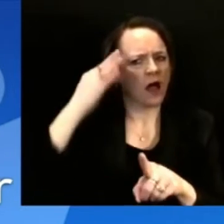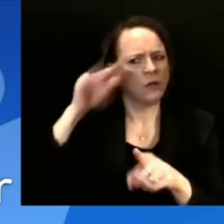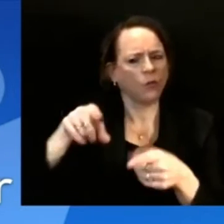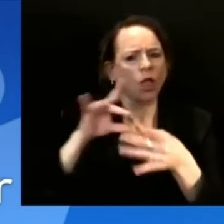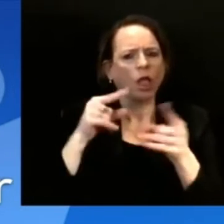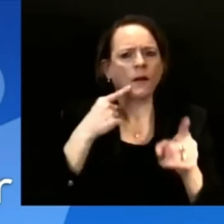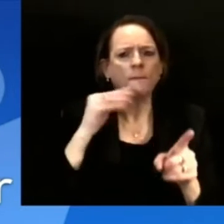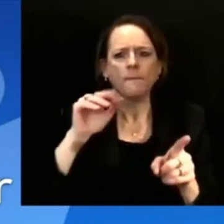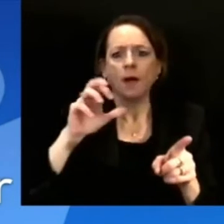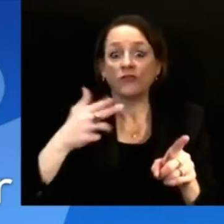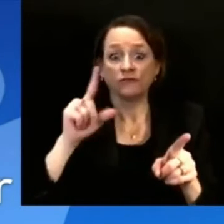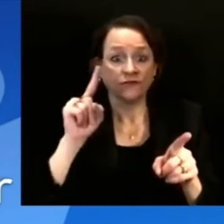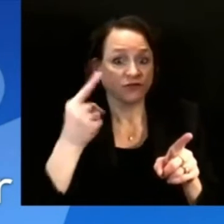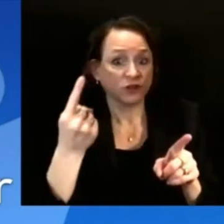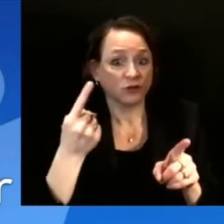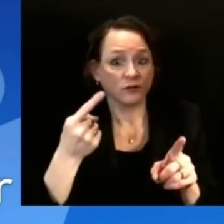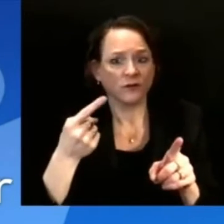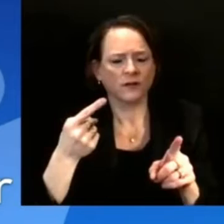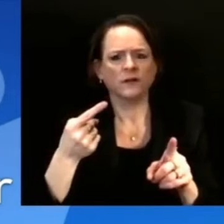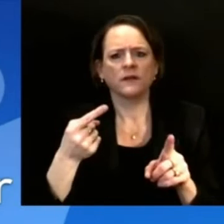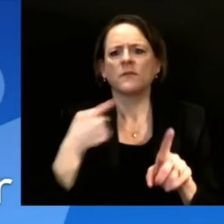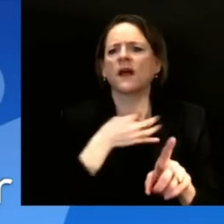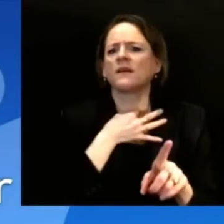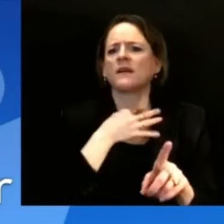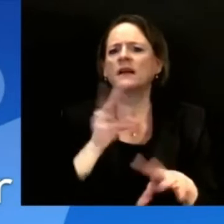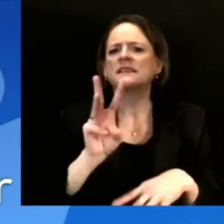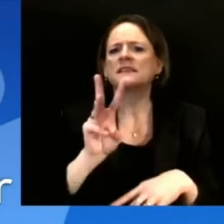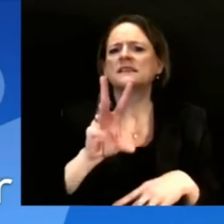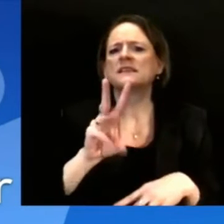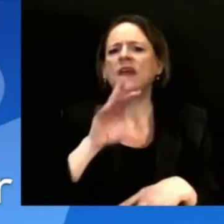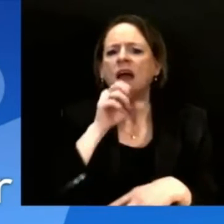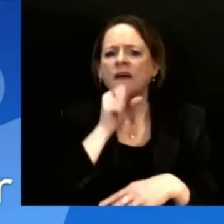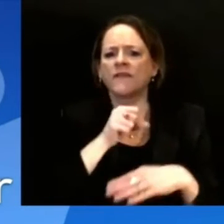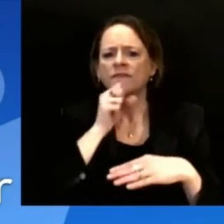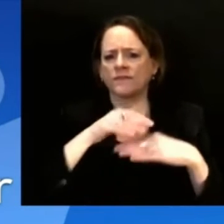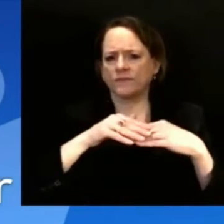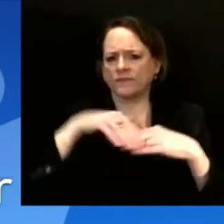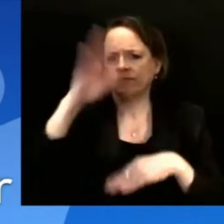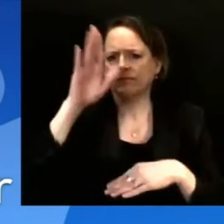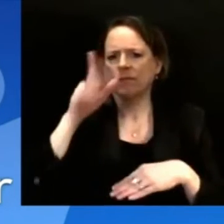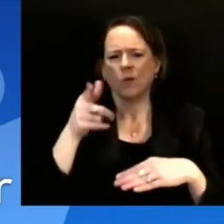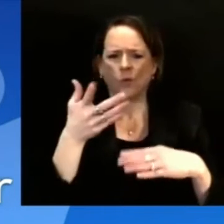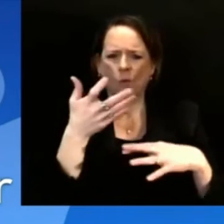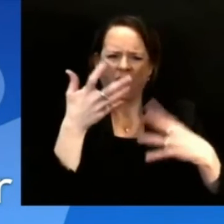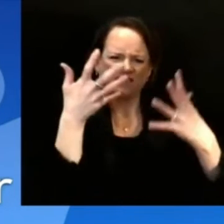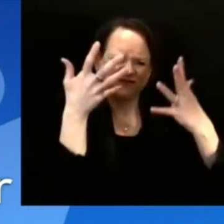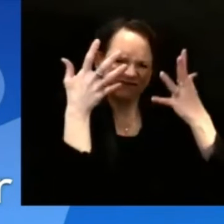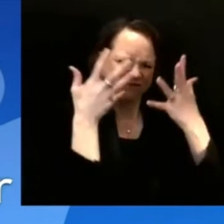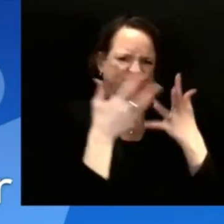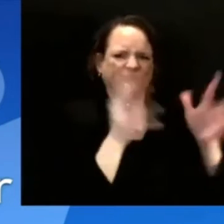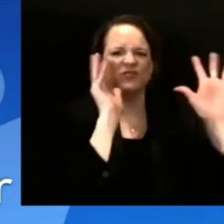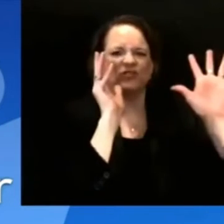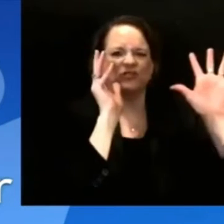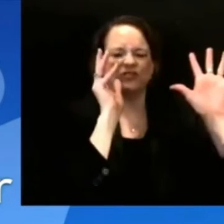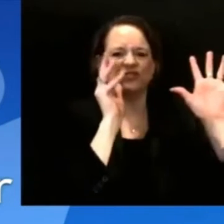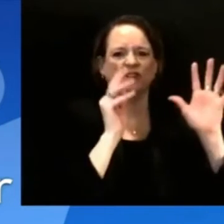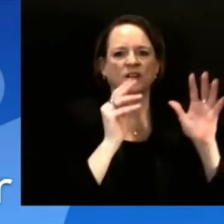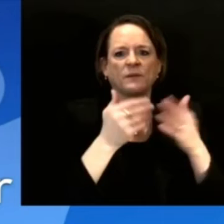contingent do you want to get through before opening up the next phase of the vaccination process?